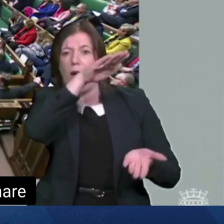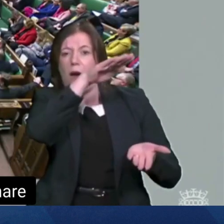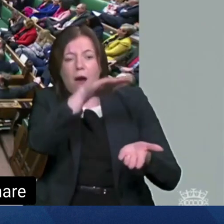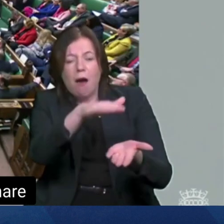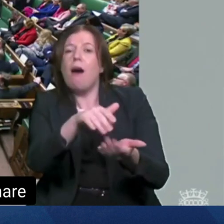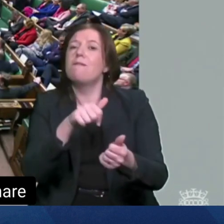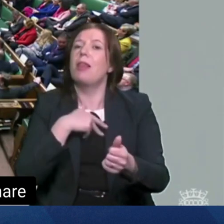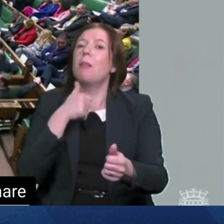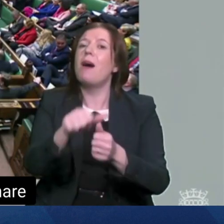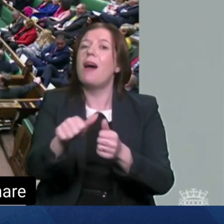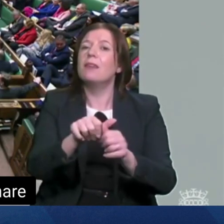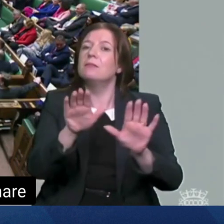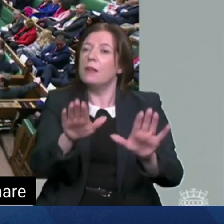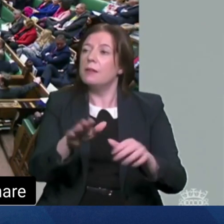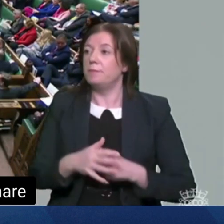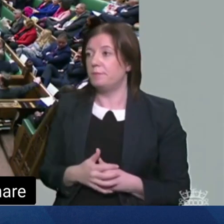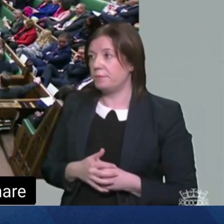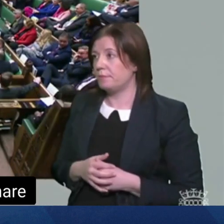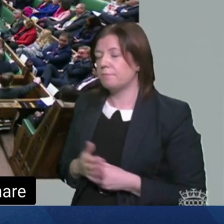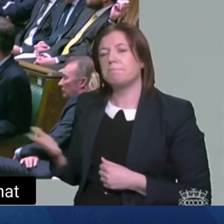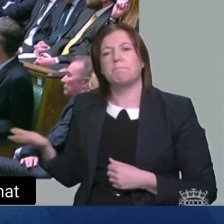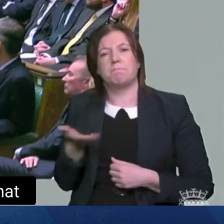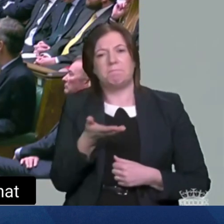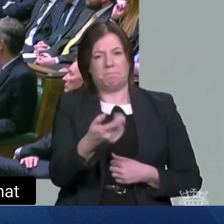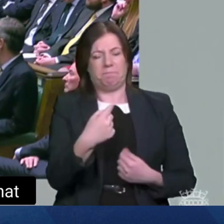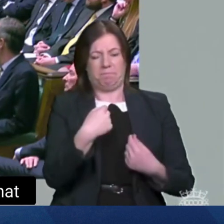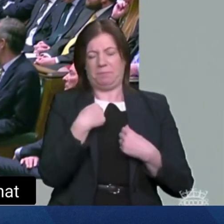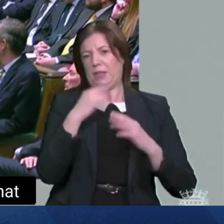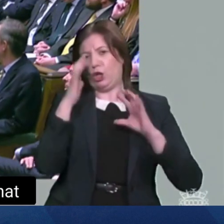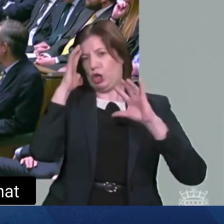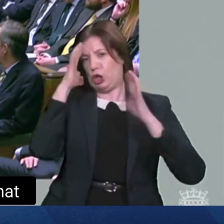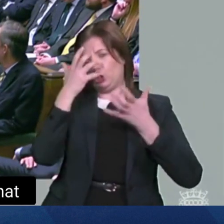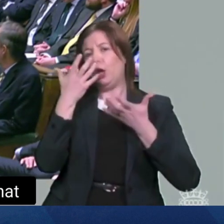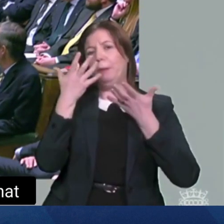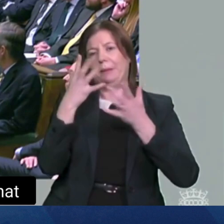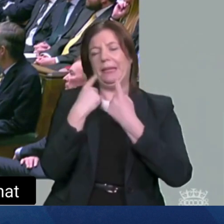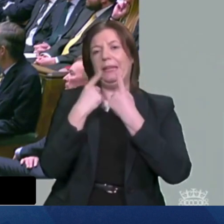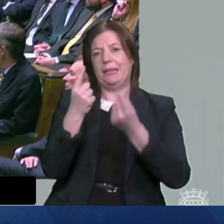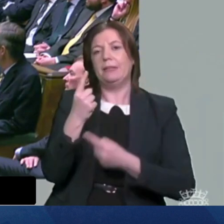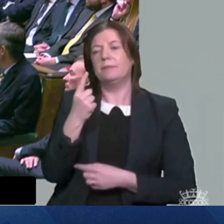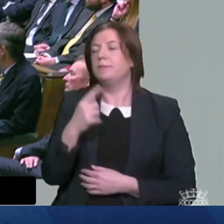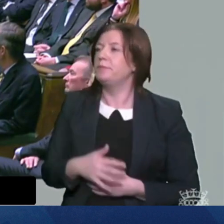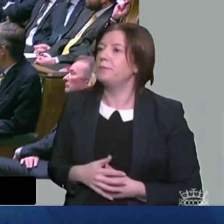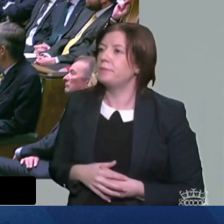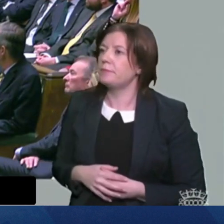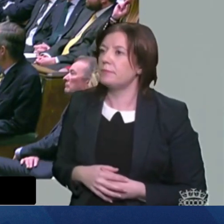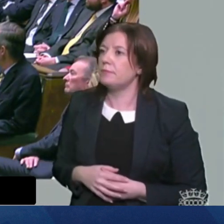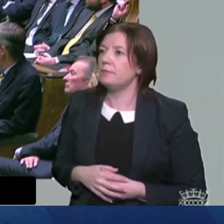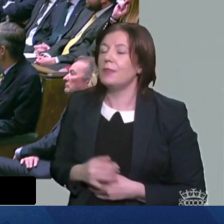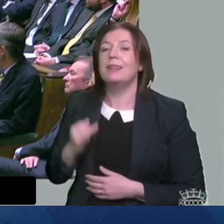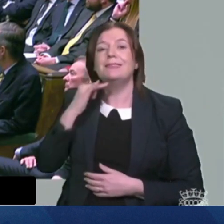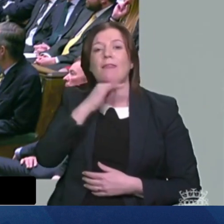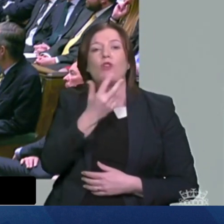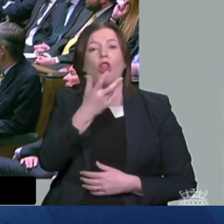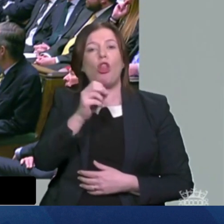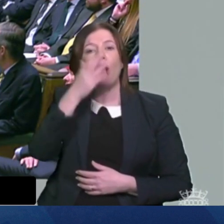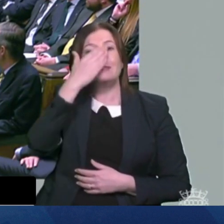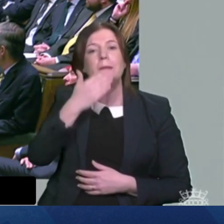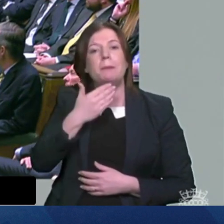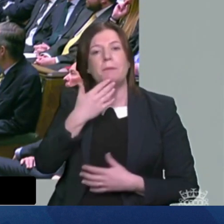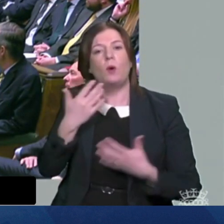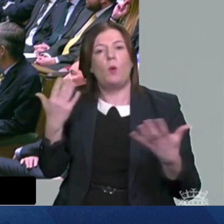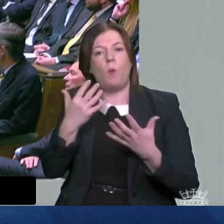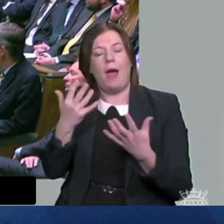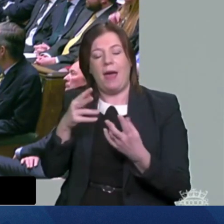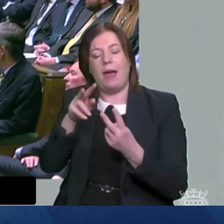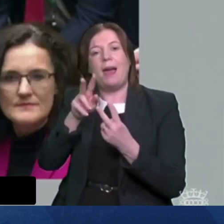Mr Speaker, I know the Prime Minister will share my concerns at the news this morning that 730 people may lose their jobs at the